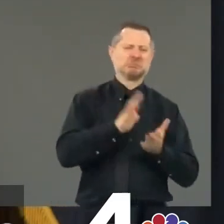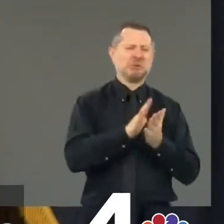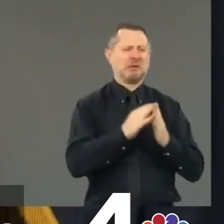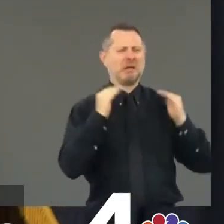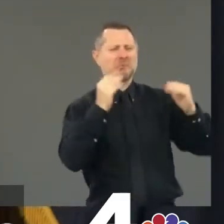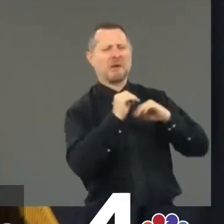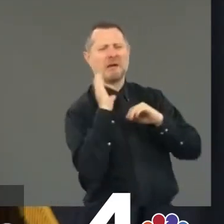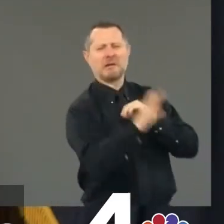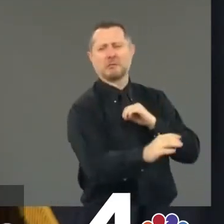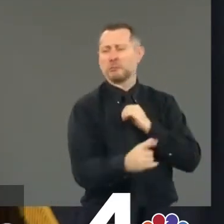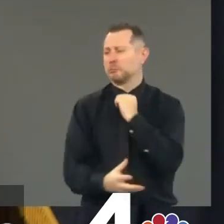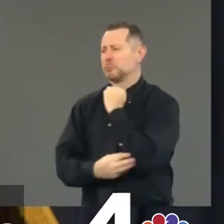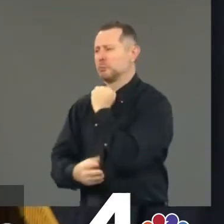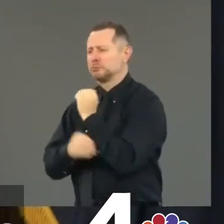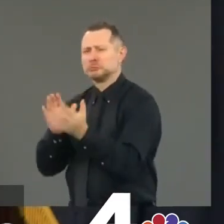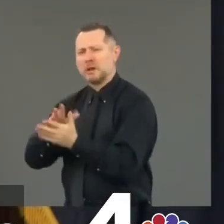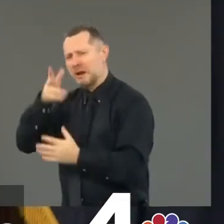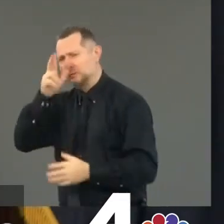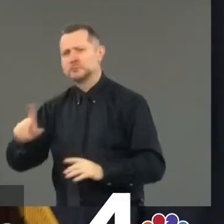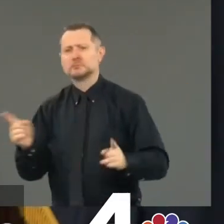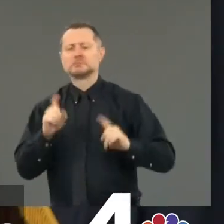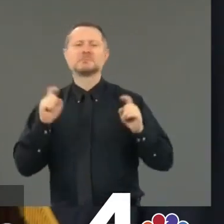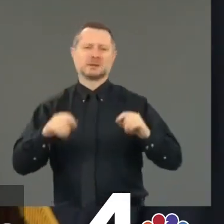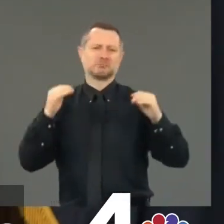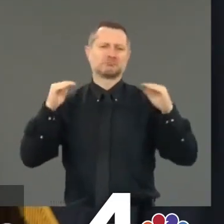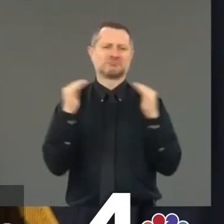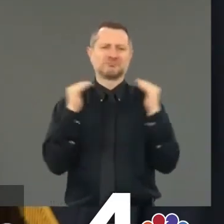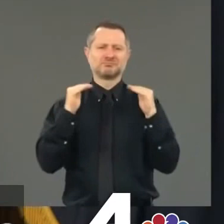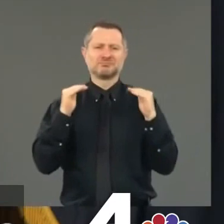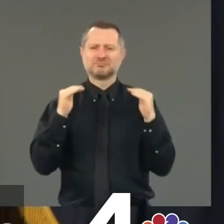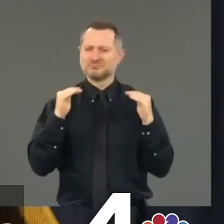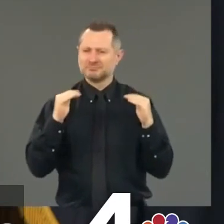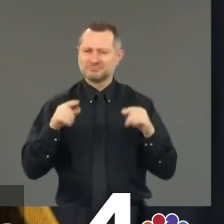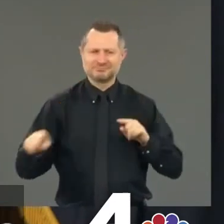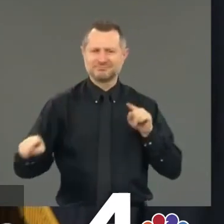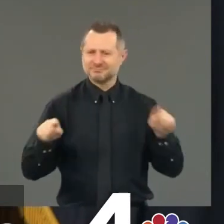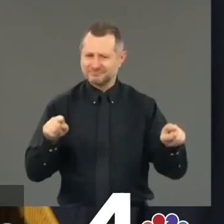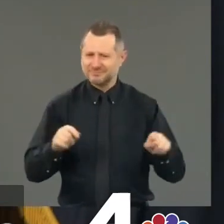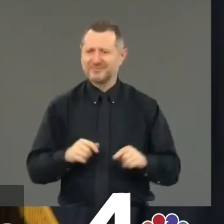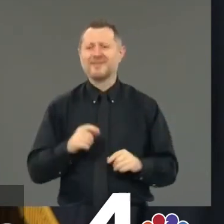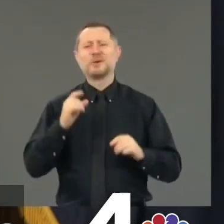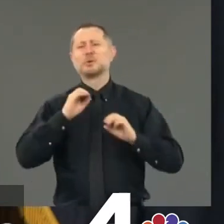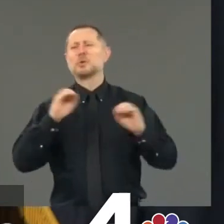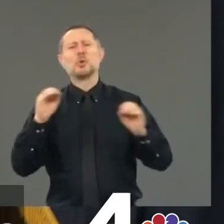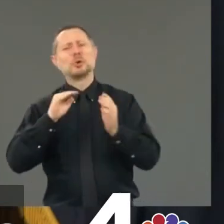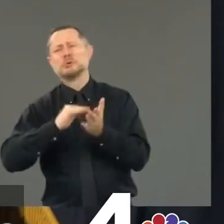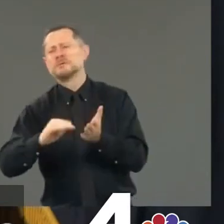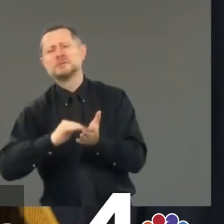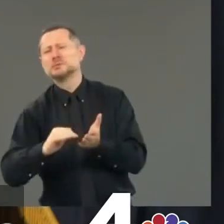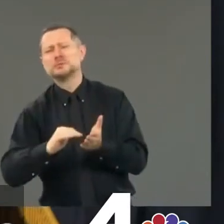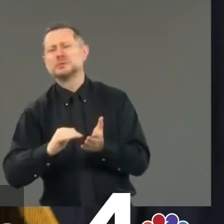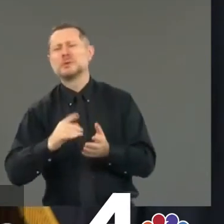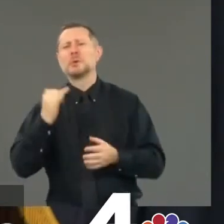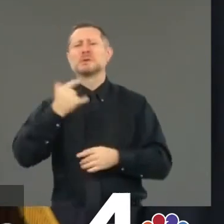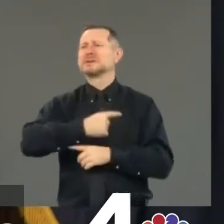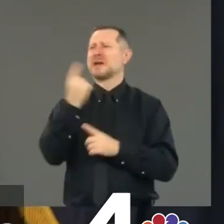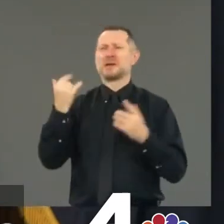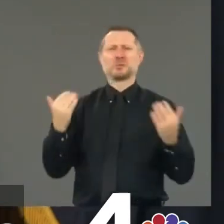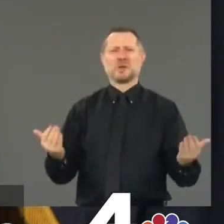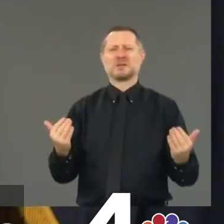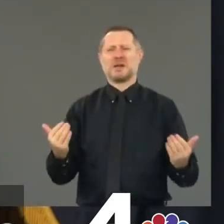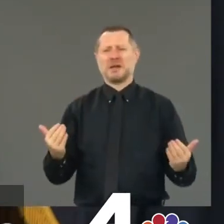one for the poor. There is no reason and no excuse today for any